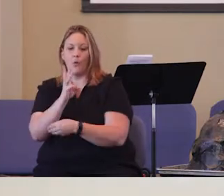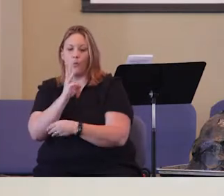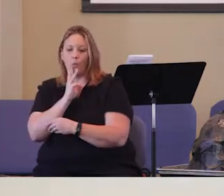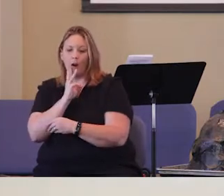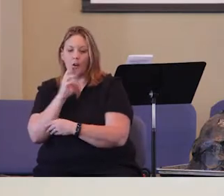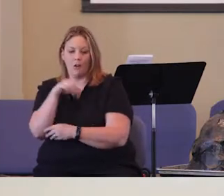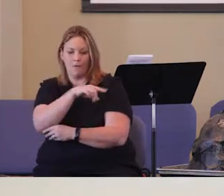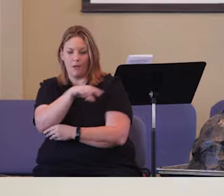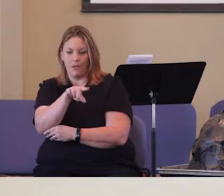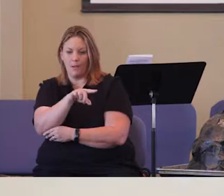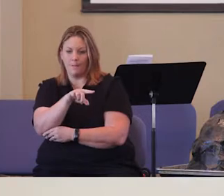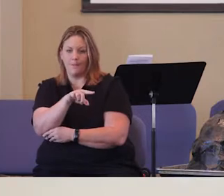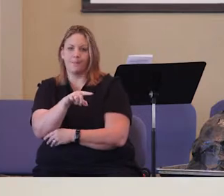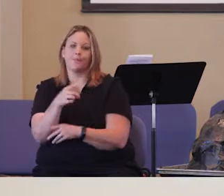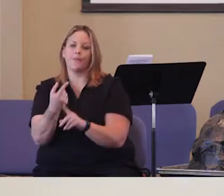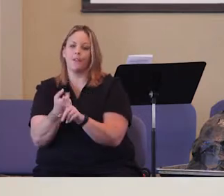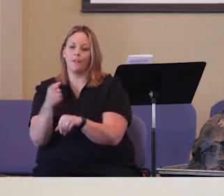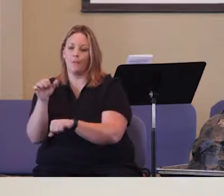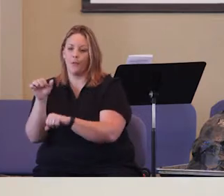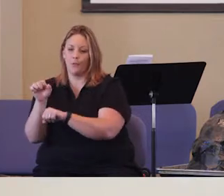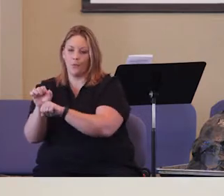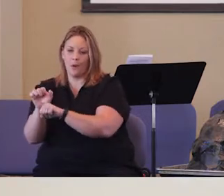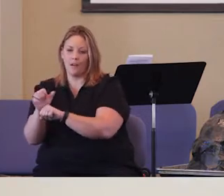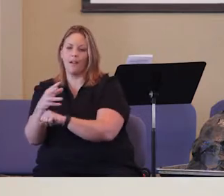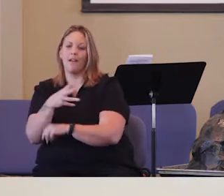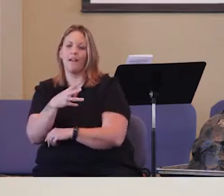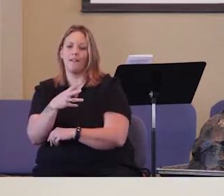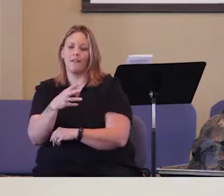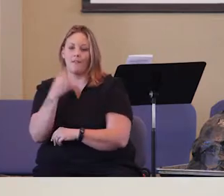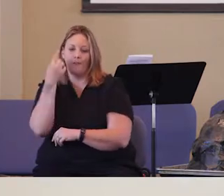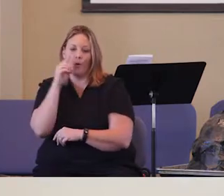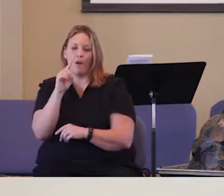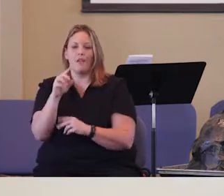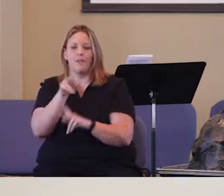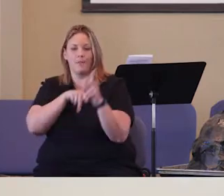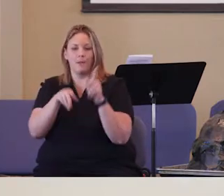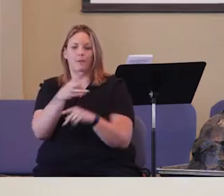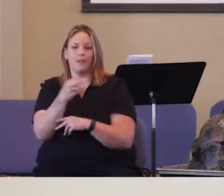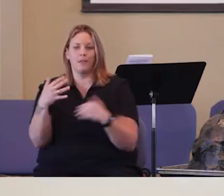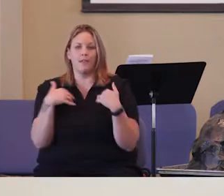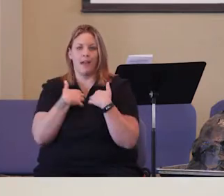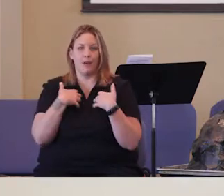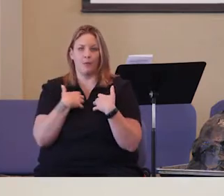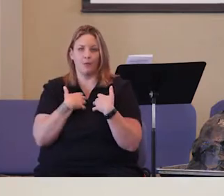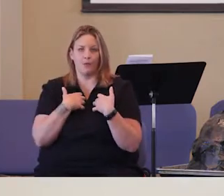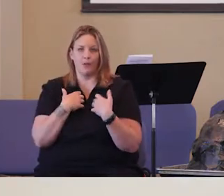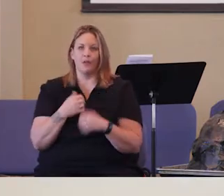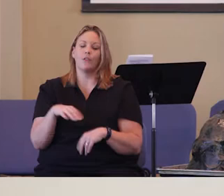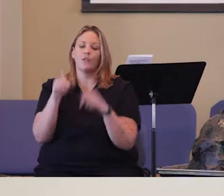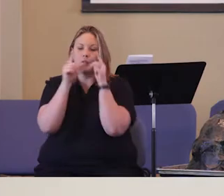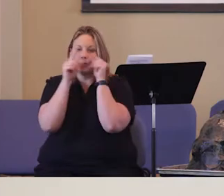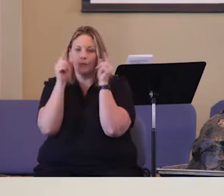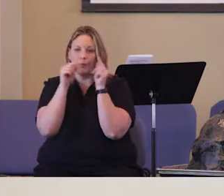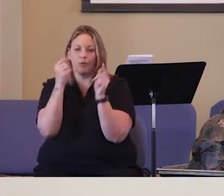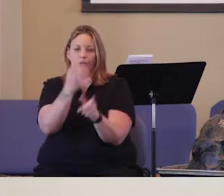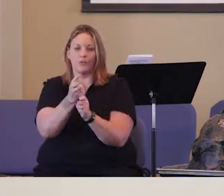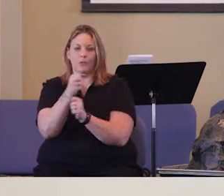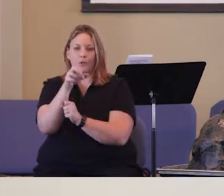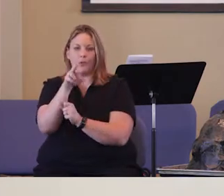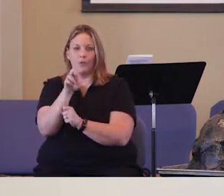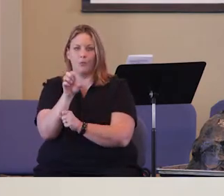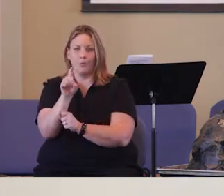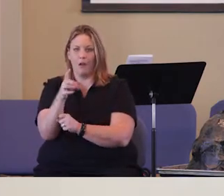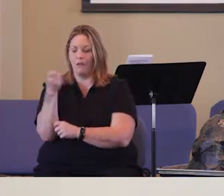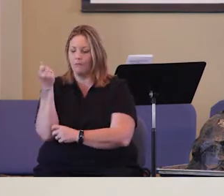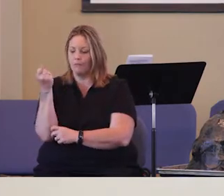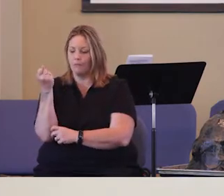out of the rock, and give drink to the congregation and their animals. So Moses took the rod from before the Lord as